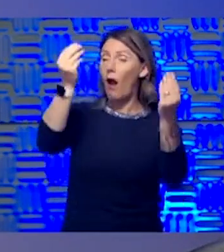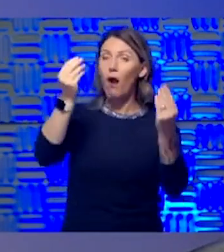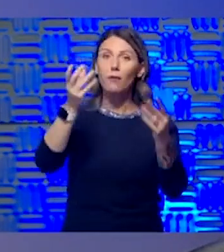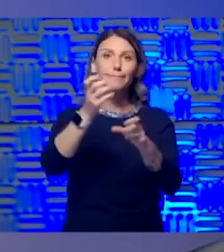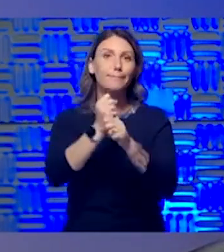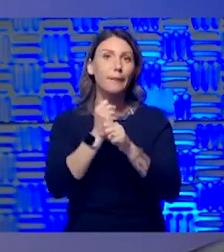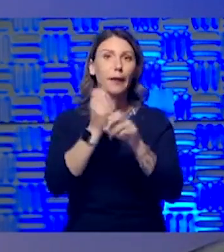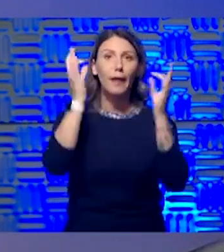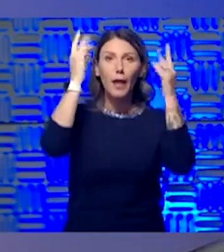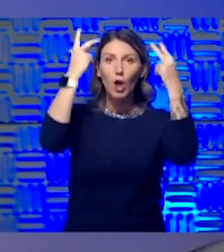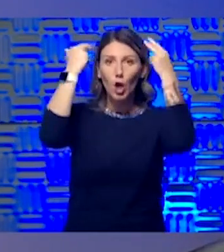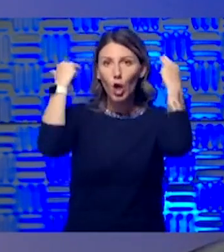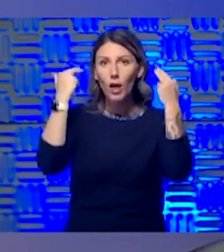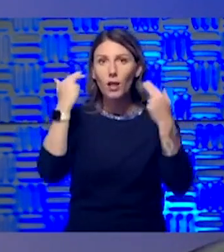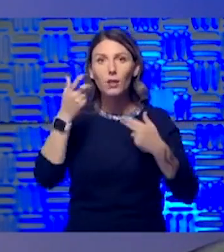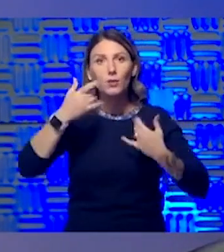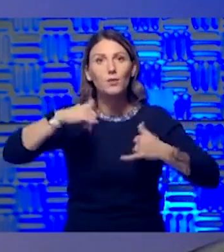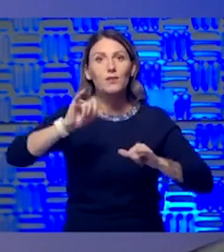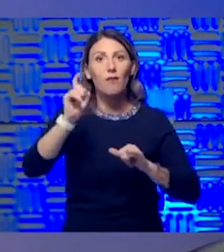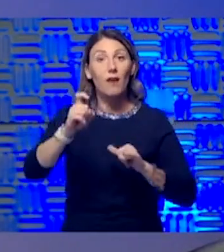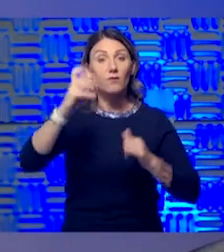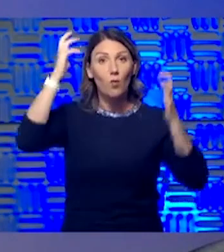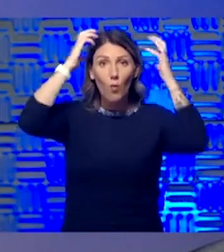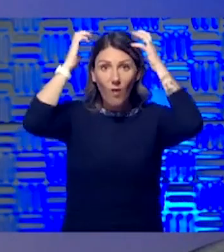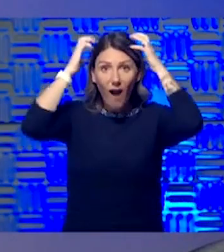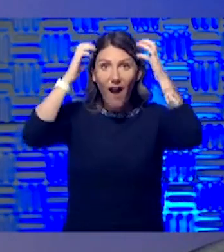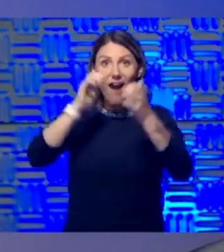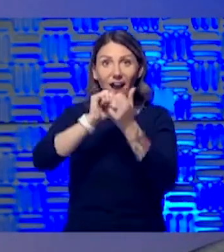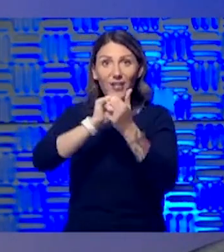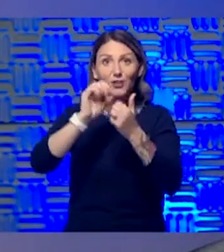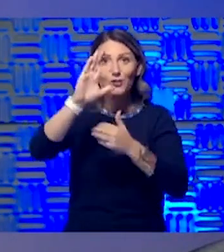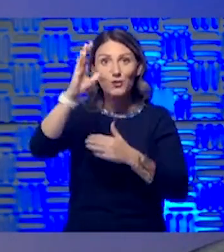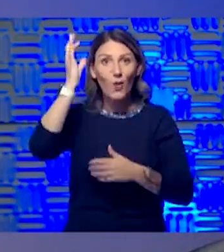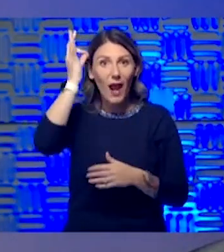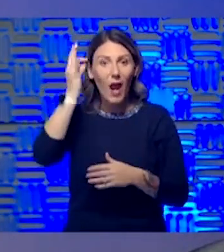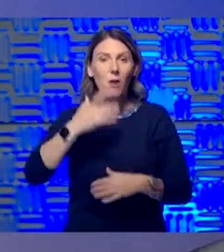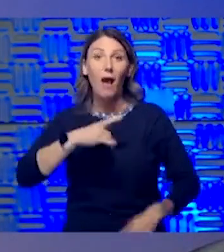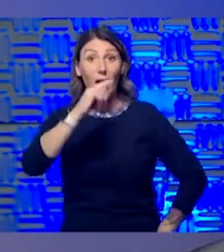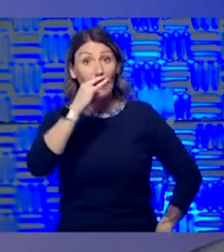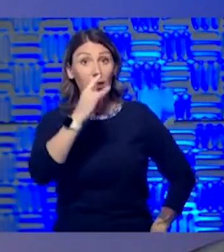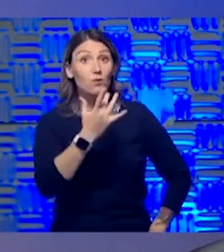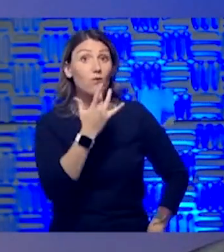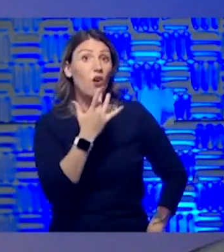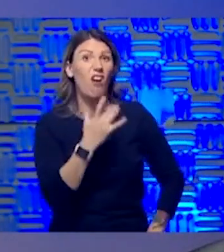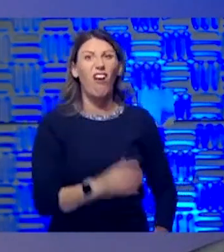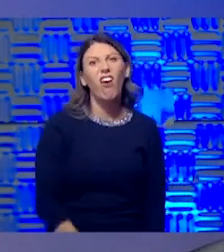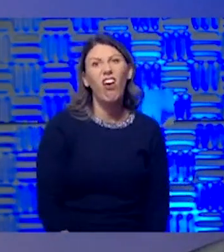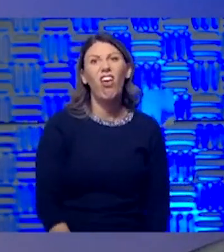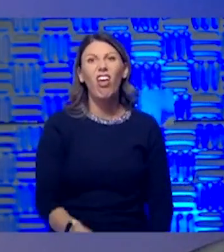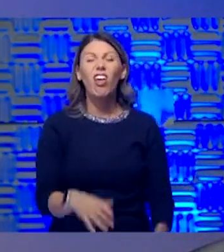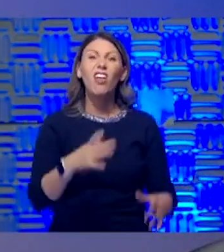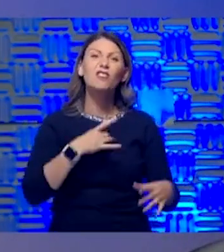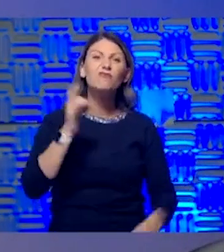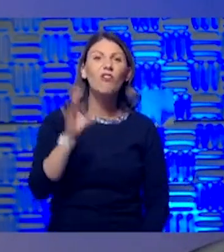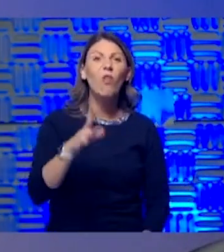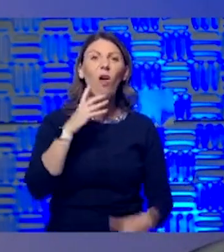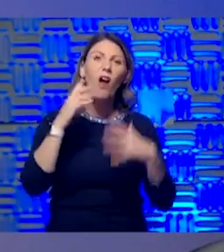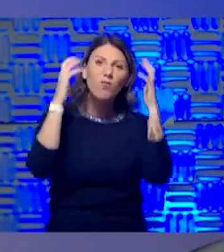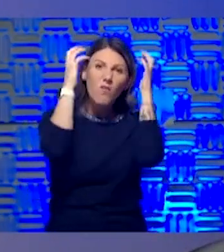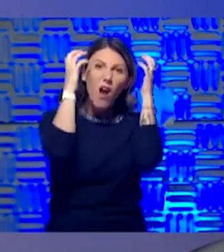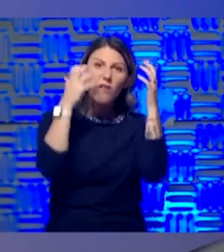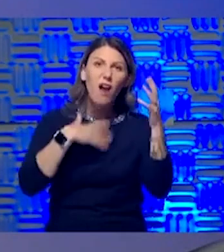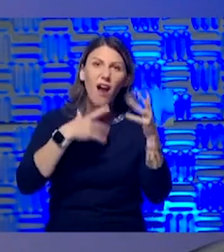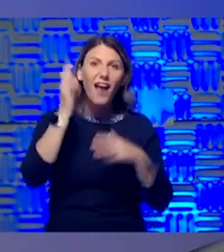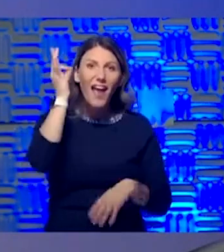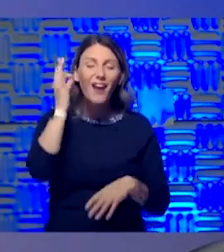still know you do have to wash your hair. My kids would like to hear that you don't because they don't like to, but certainly continue